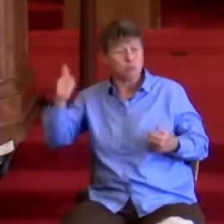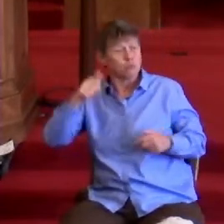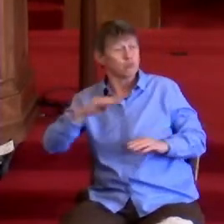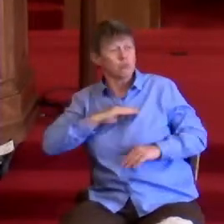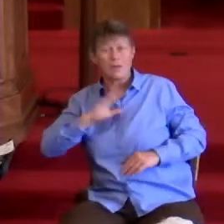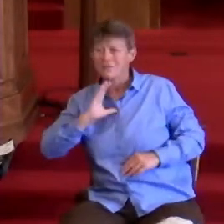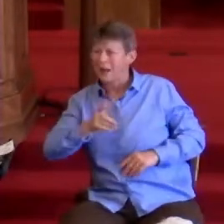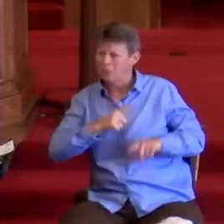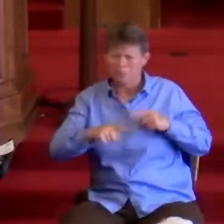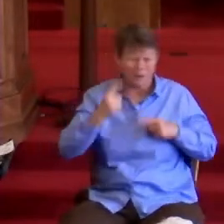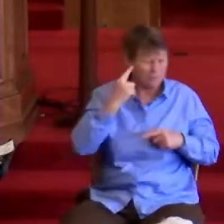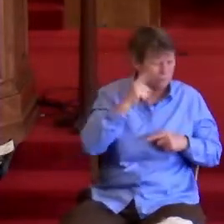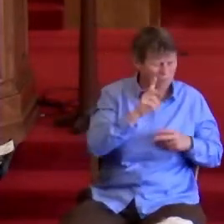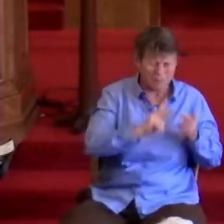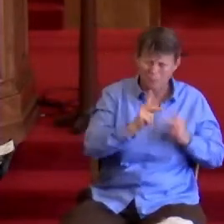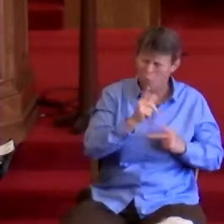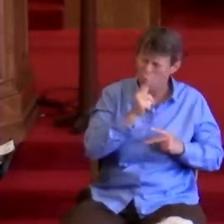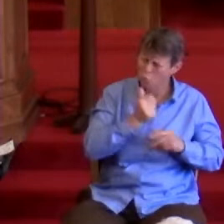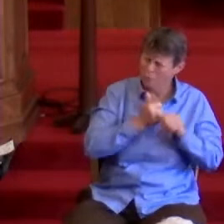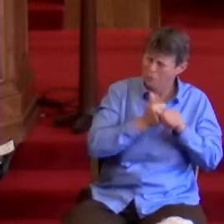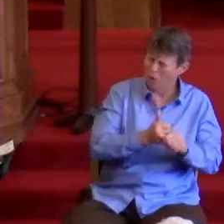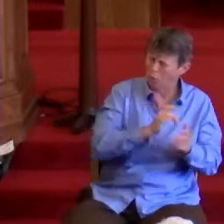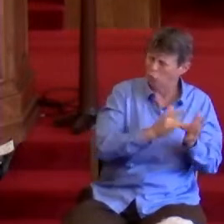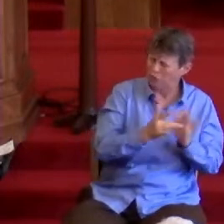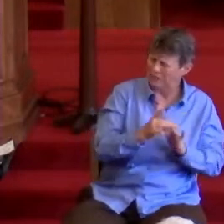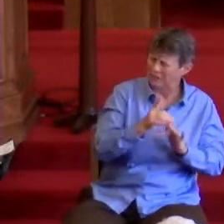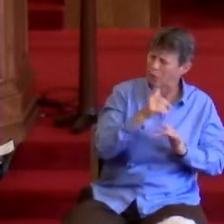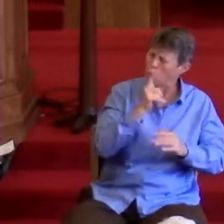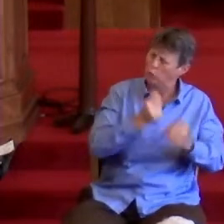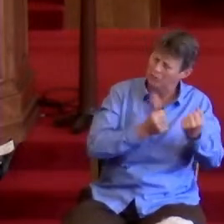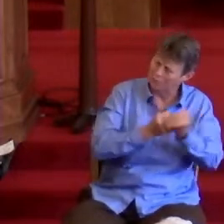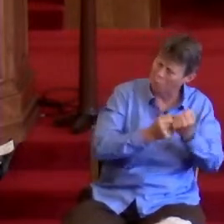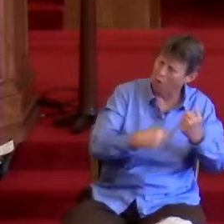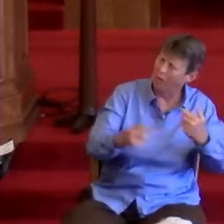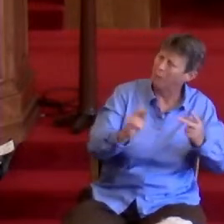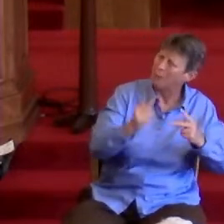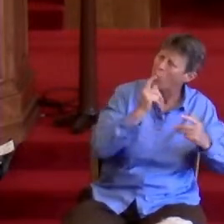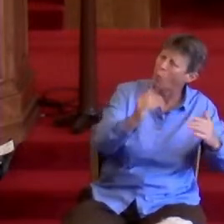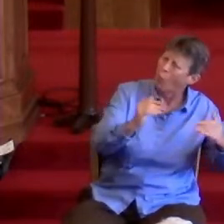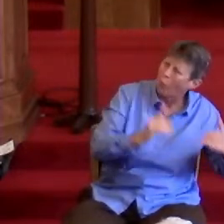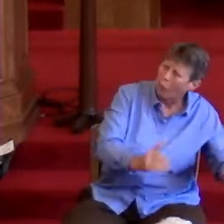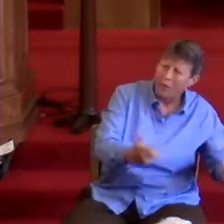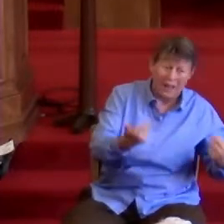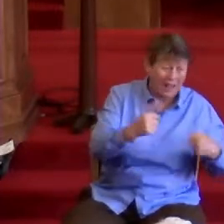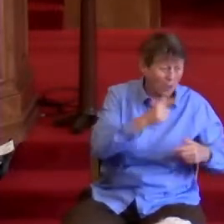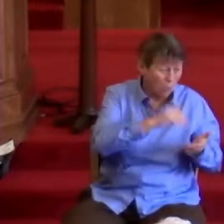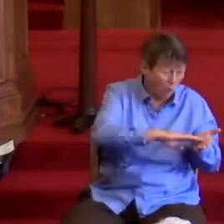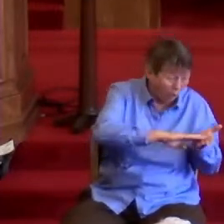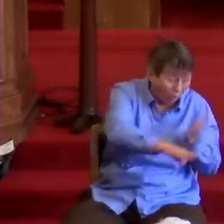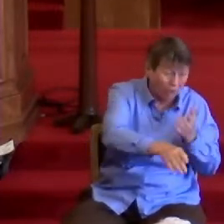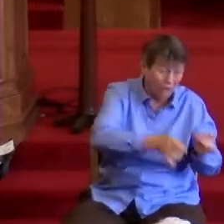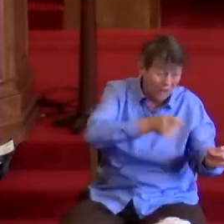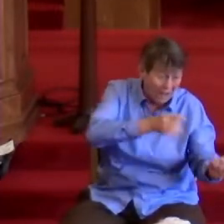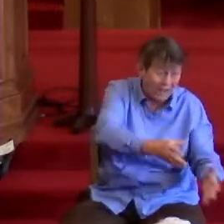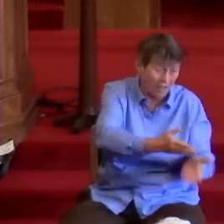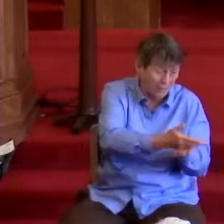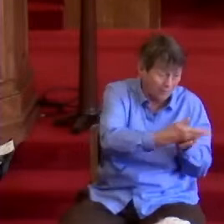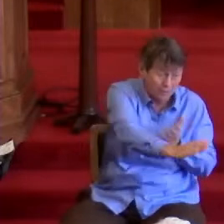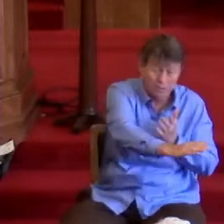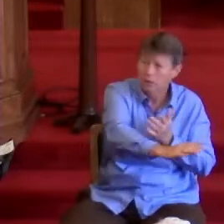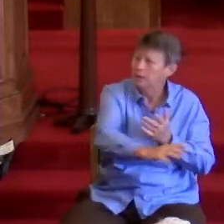followers of Jesus who came on behalf of the people at the bottom, for anyone excluded, hated, or reviled, that is